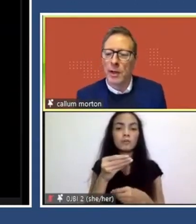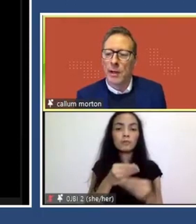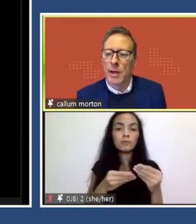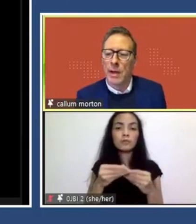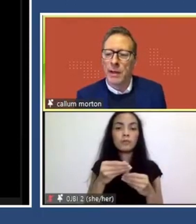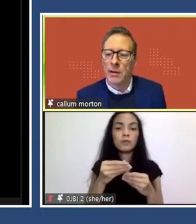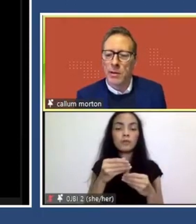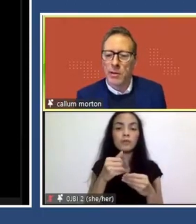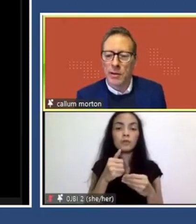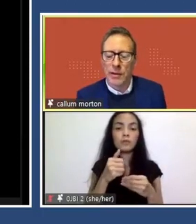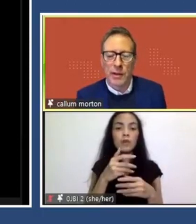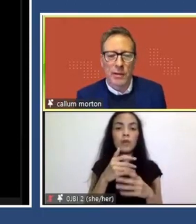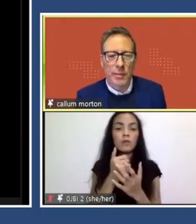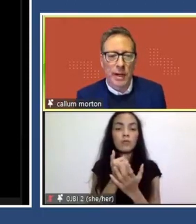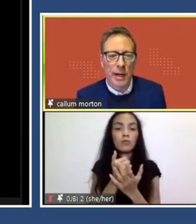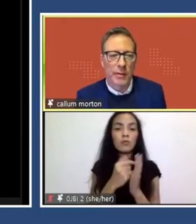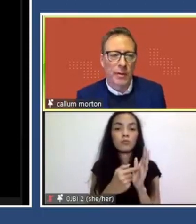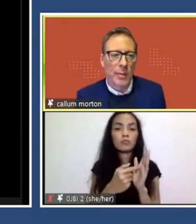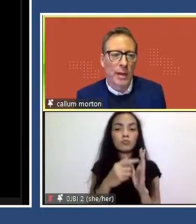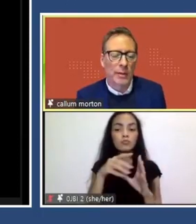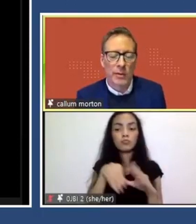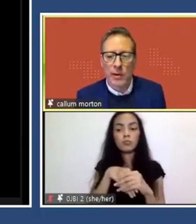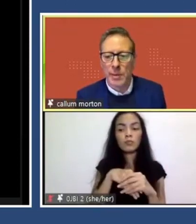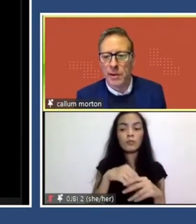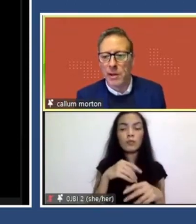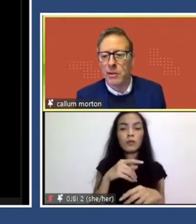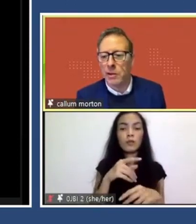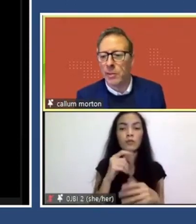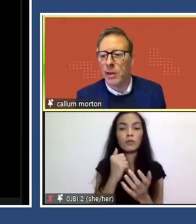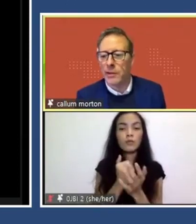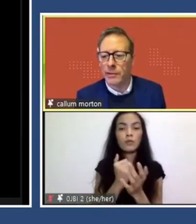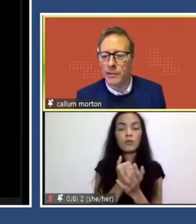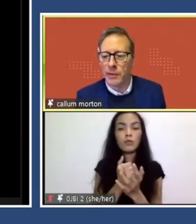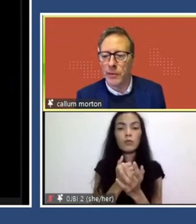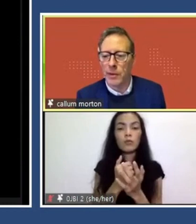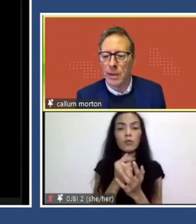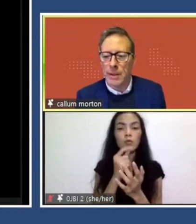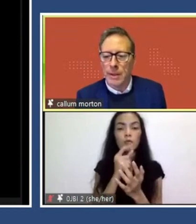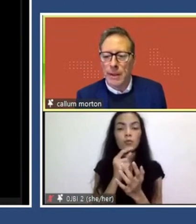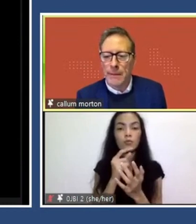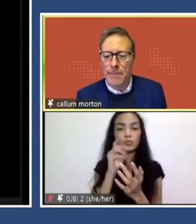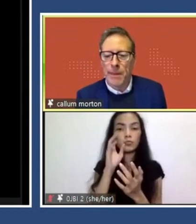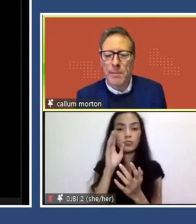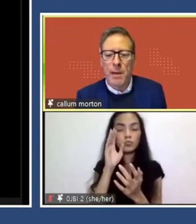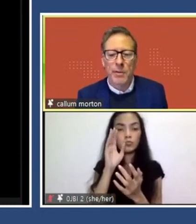do. And they can teach us a lot of things about how to expand and use our imaginations and apply it to different fields.